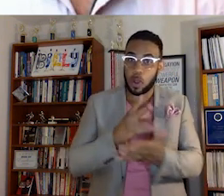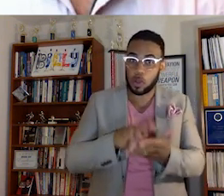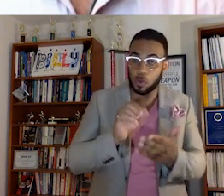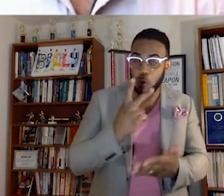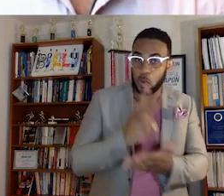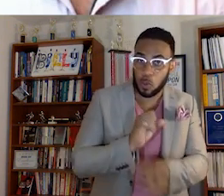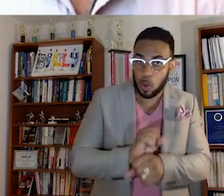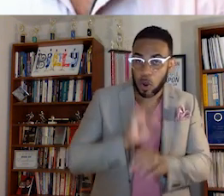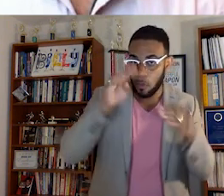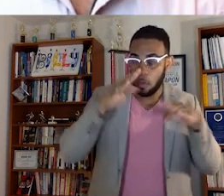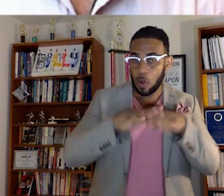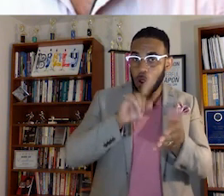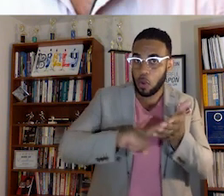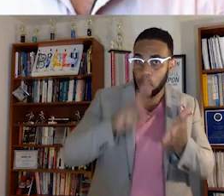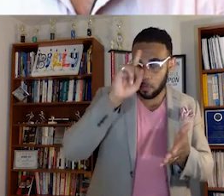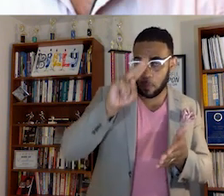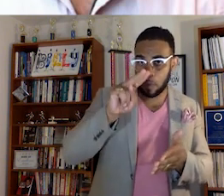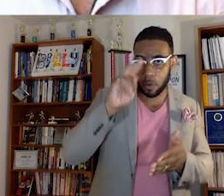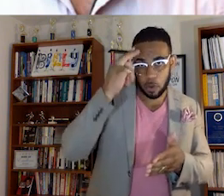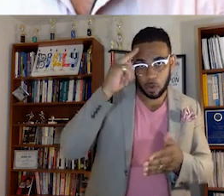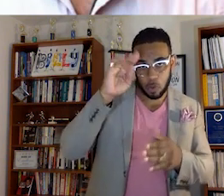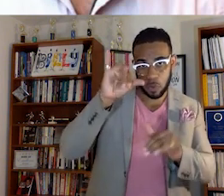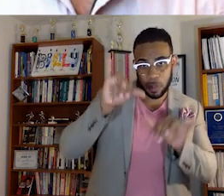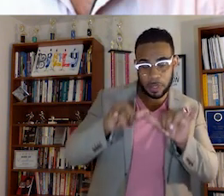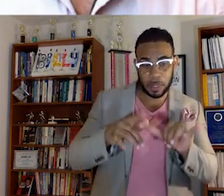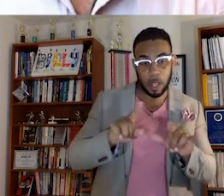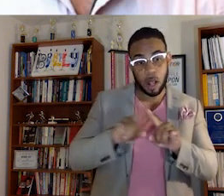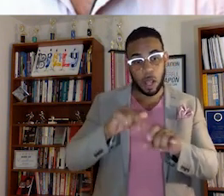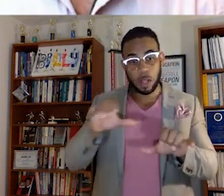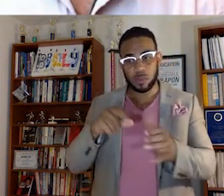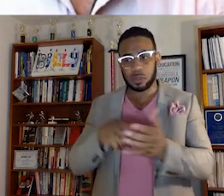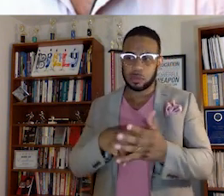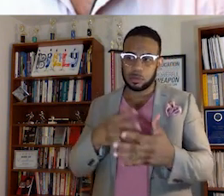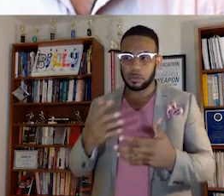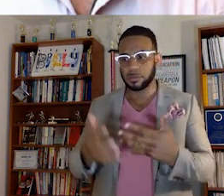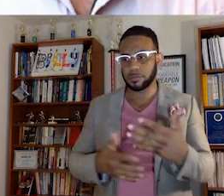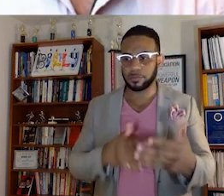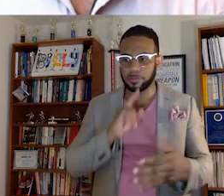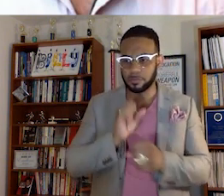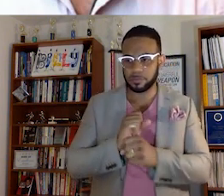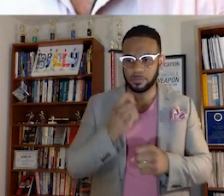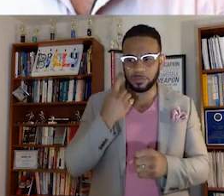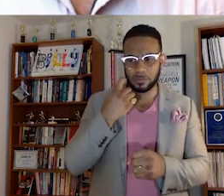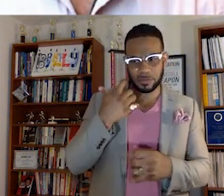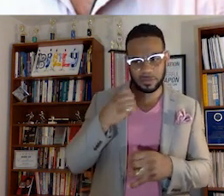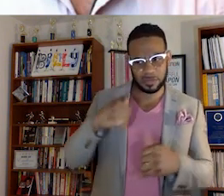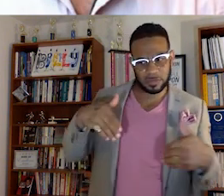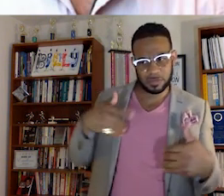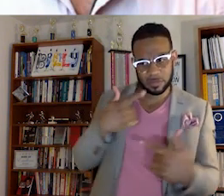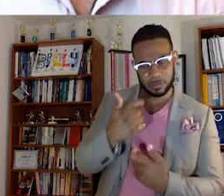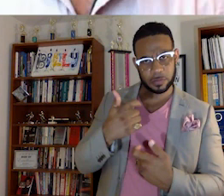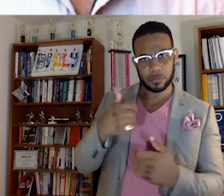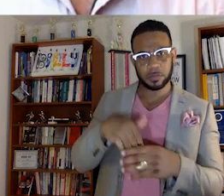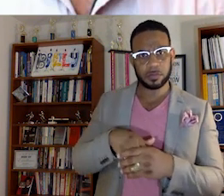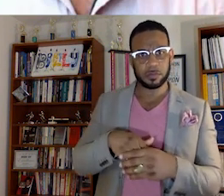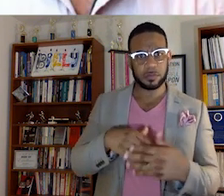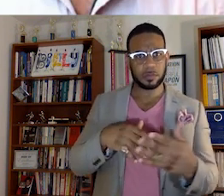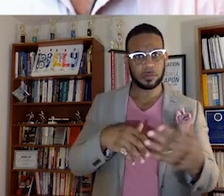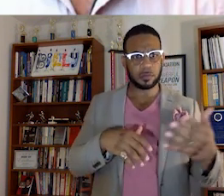focusing on research for neural engineering. And then I do this, I recently just got interested in